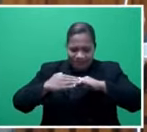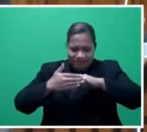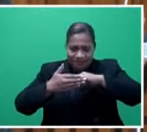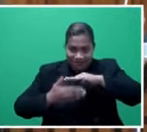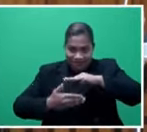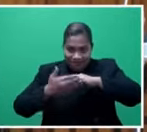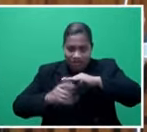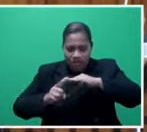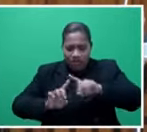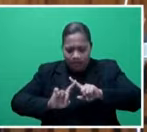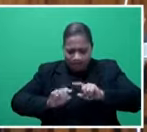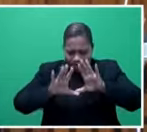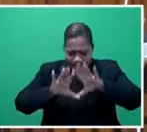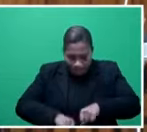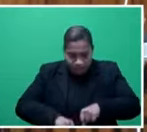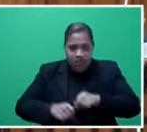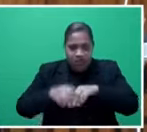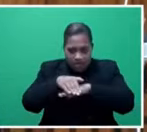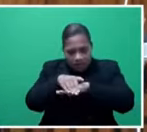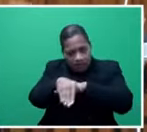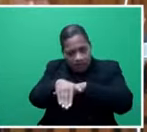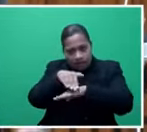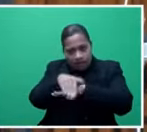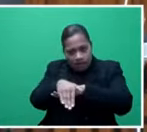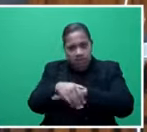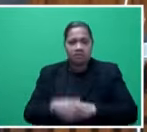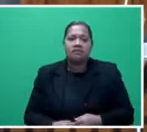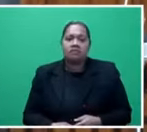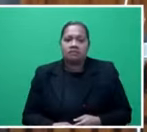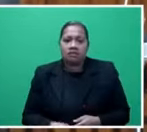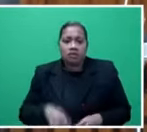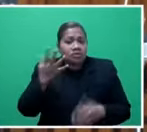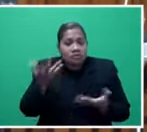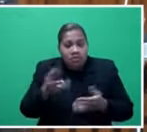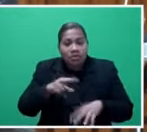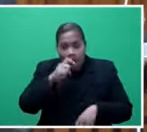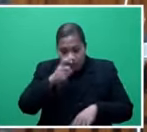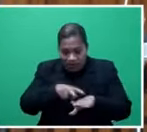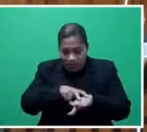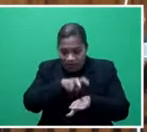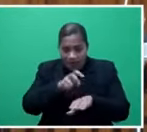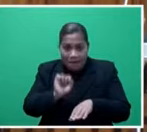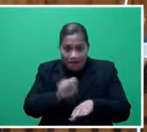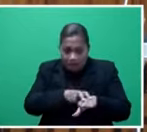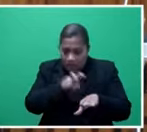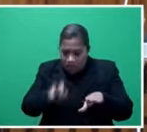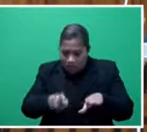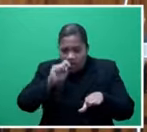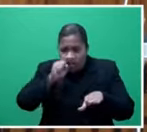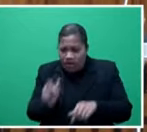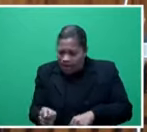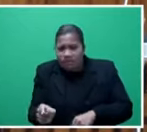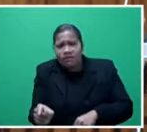being done, because there's no point in getting on the bus. When you get off the bus, then you can't access the footpath. So, a lot of work, in fact, has been